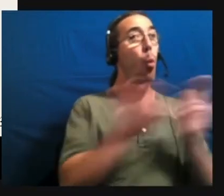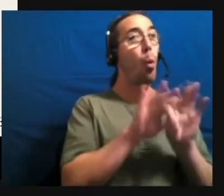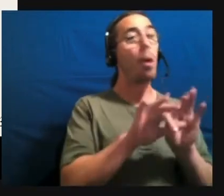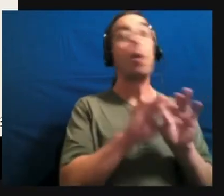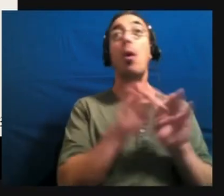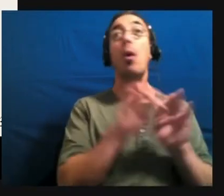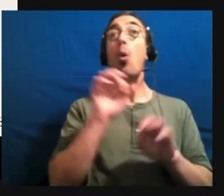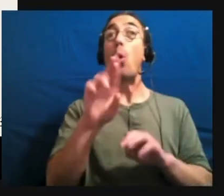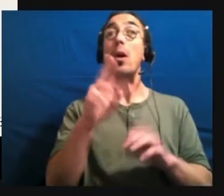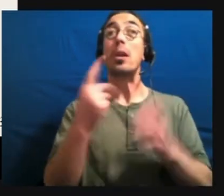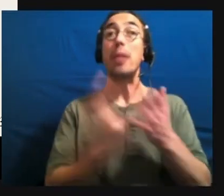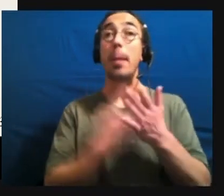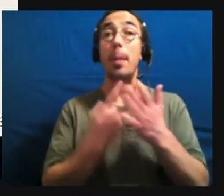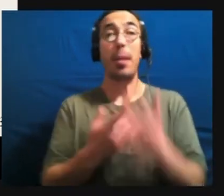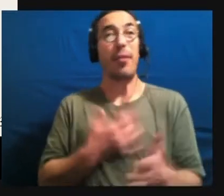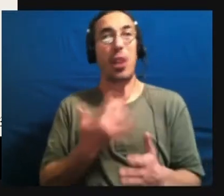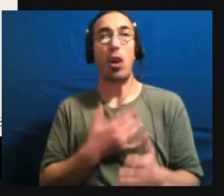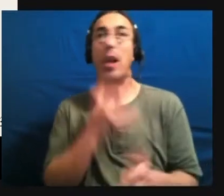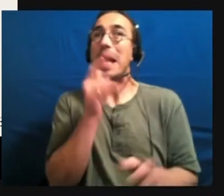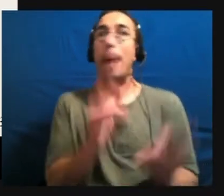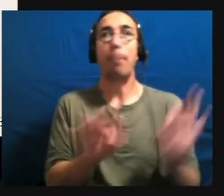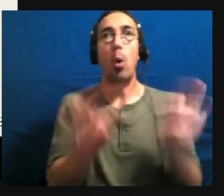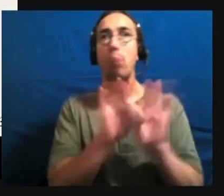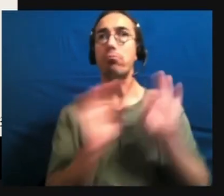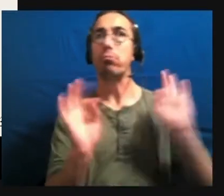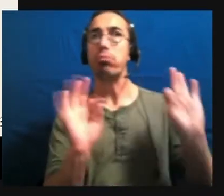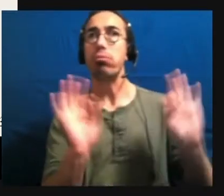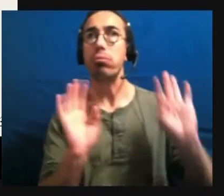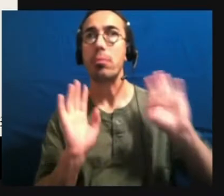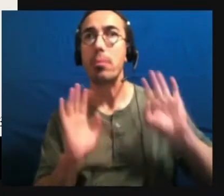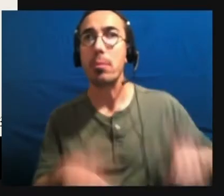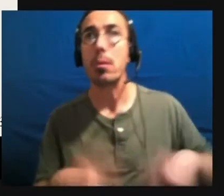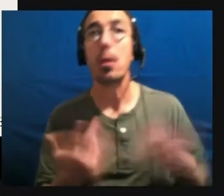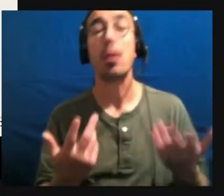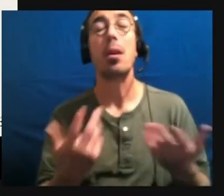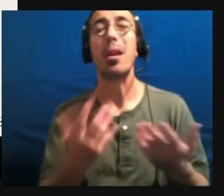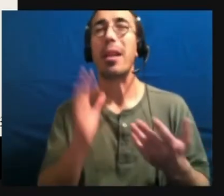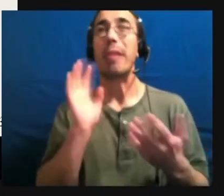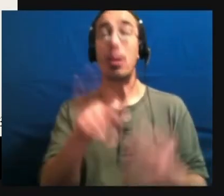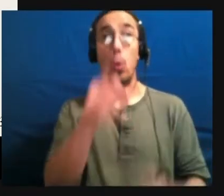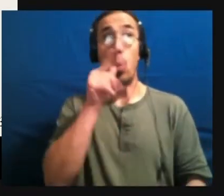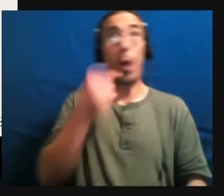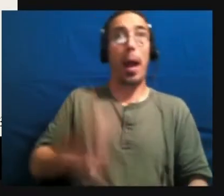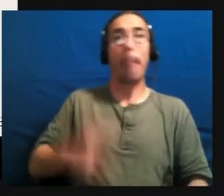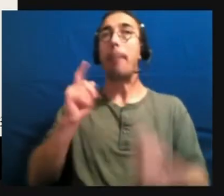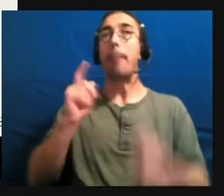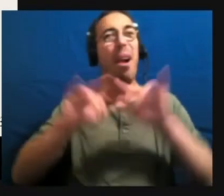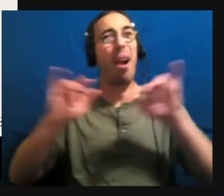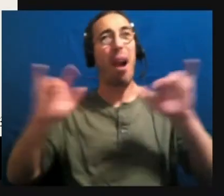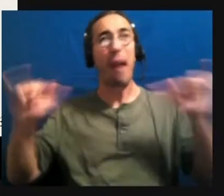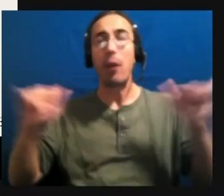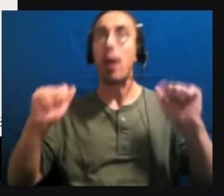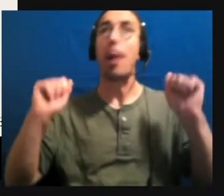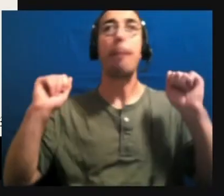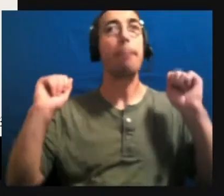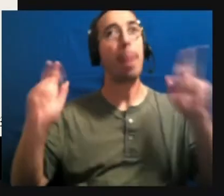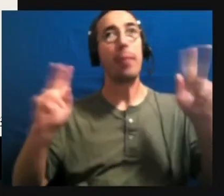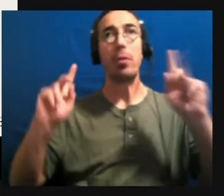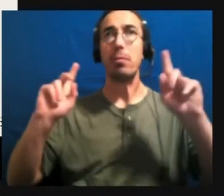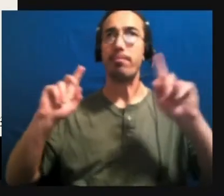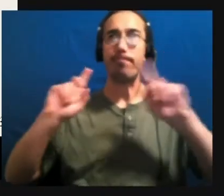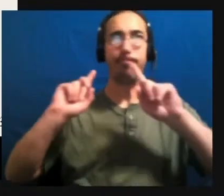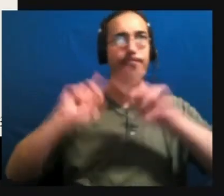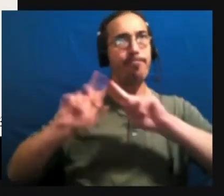irrelevant. So that's me. Um, but there's a variety, a much wider variety of,